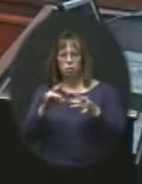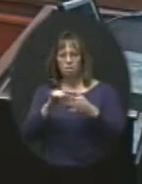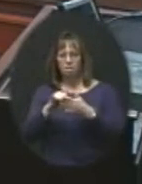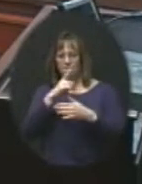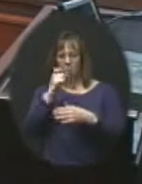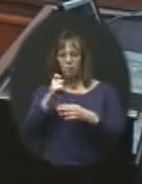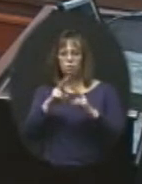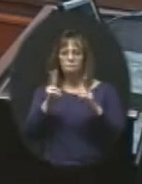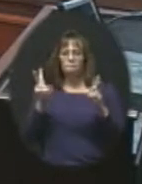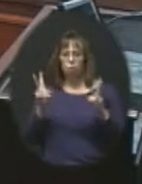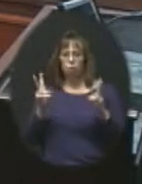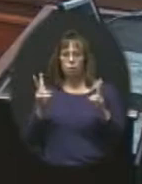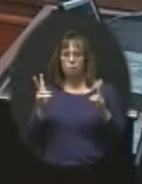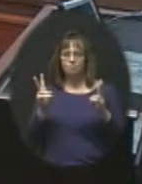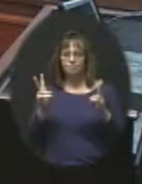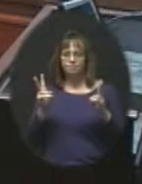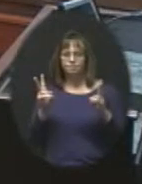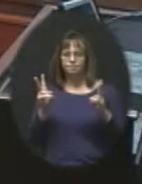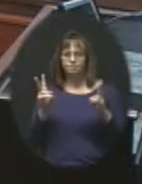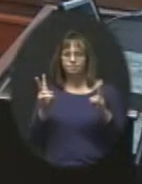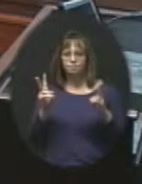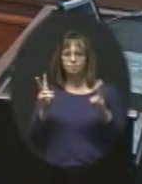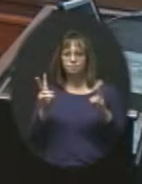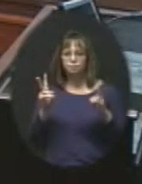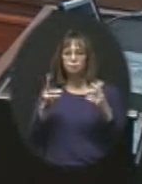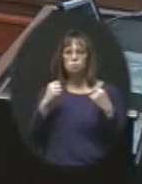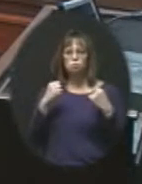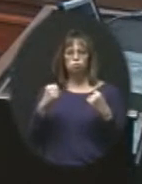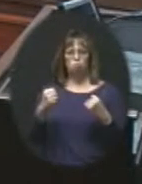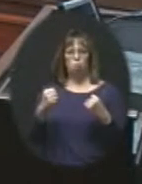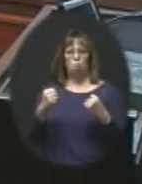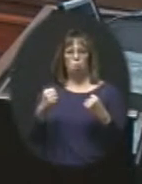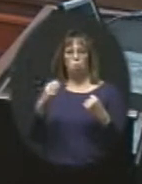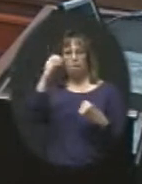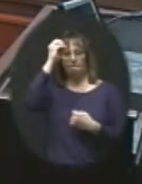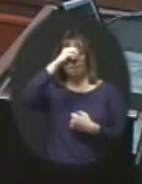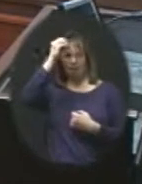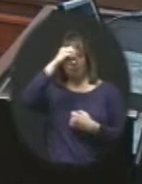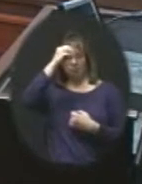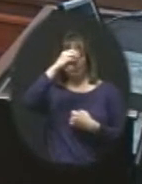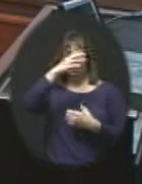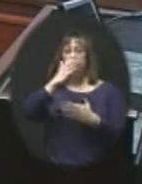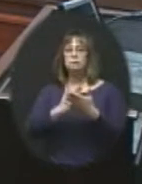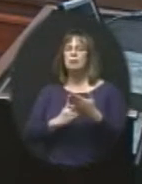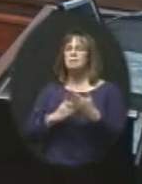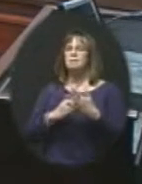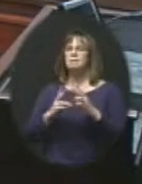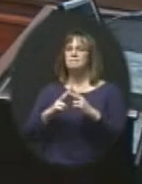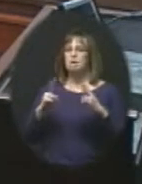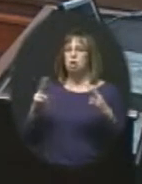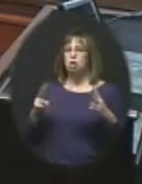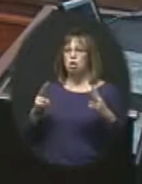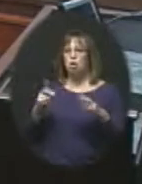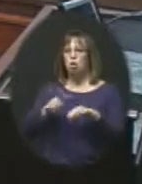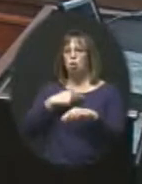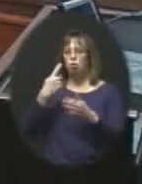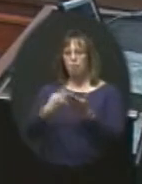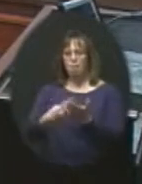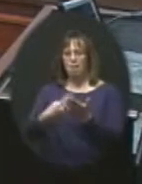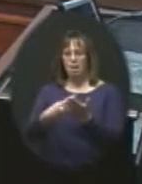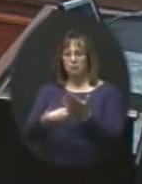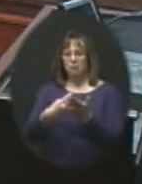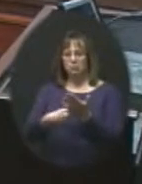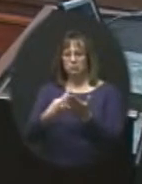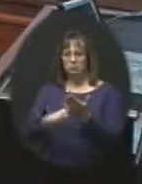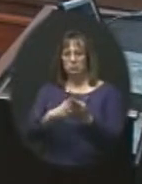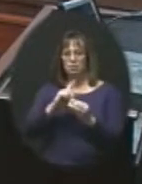very, there were some very strong opinions and there were some very long debates and discussions